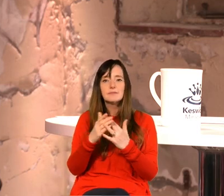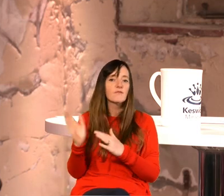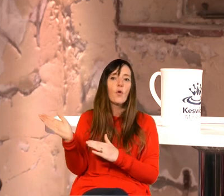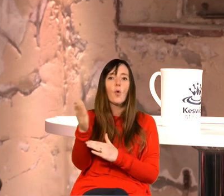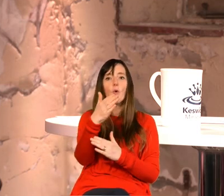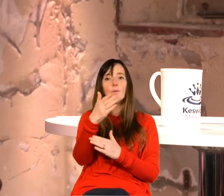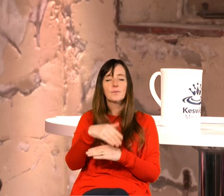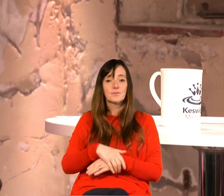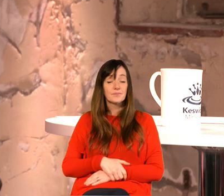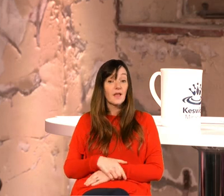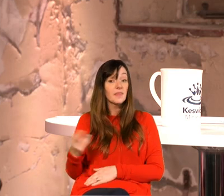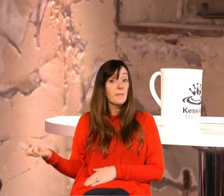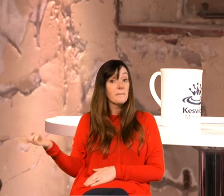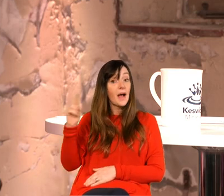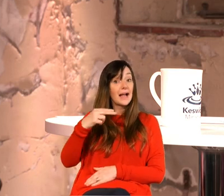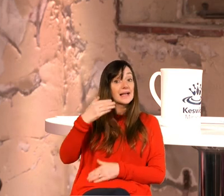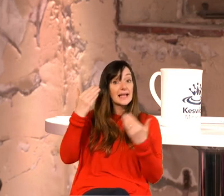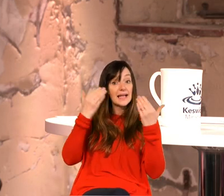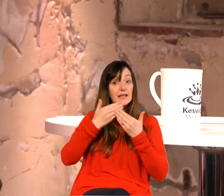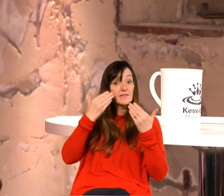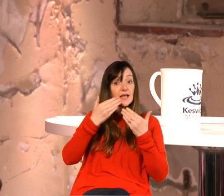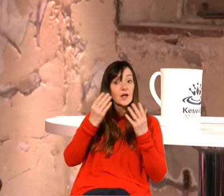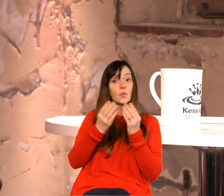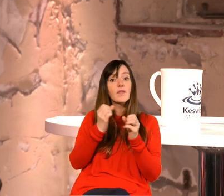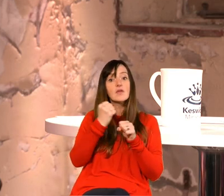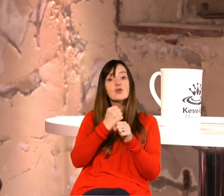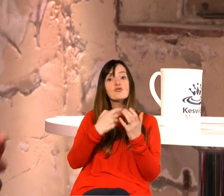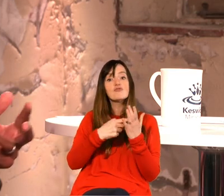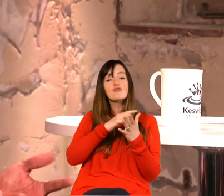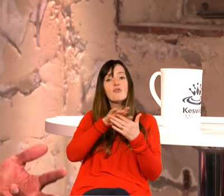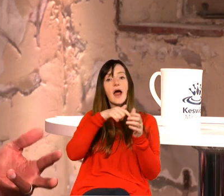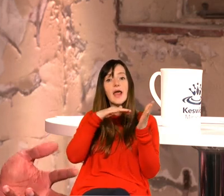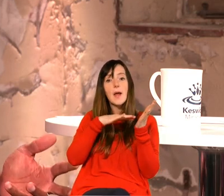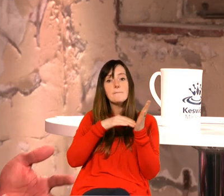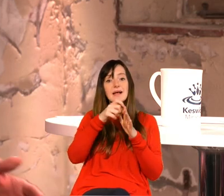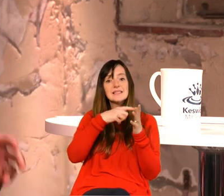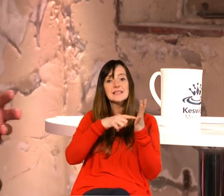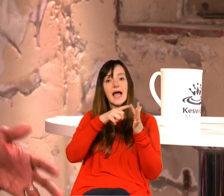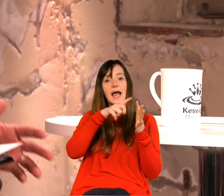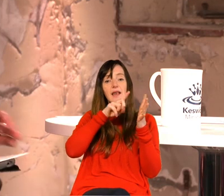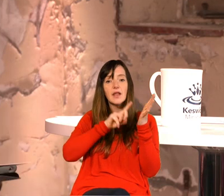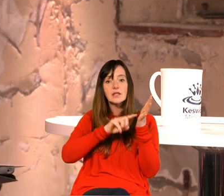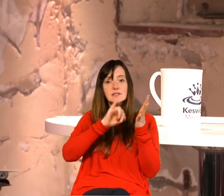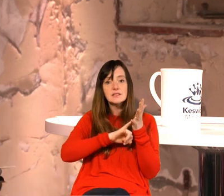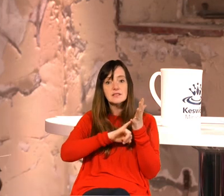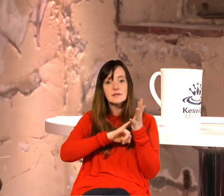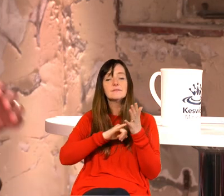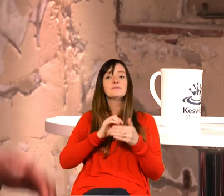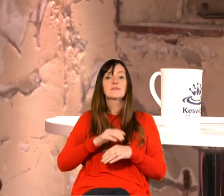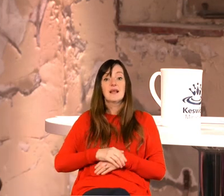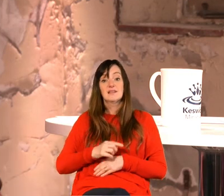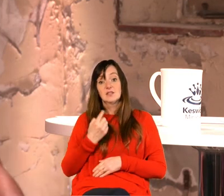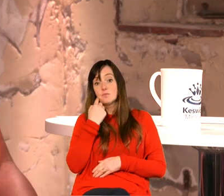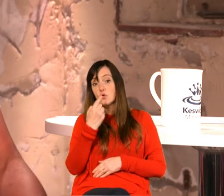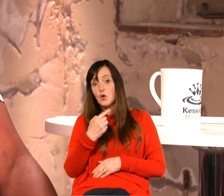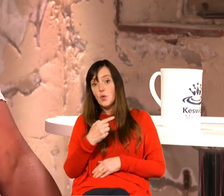this evening for our evening celebration with graham daniels and tomorrow morning for our final session starting at nine with a